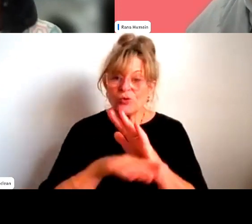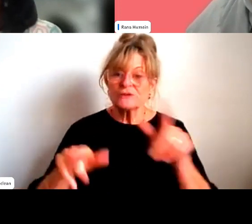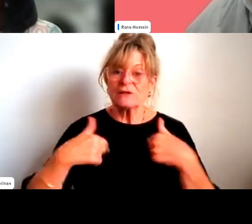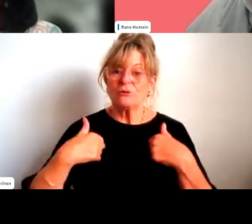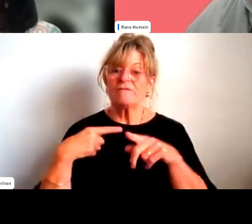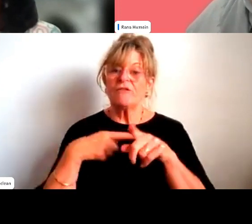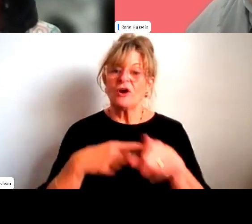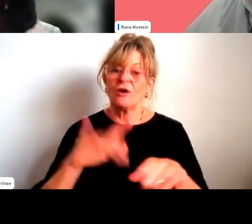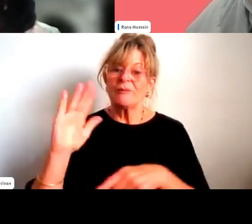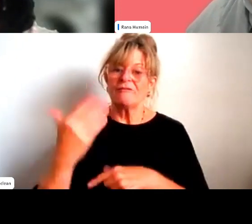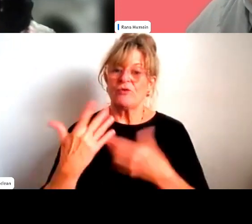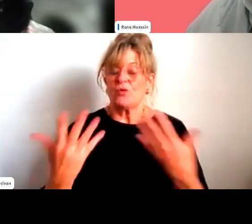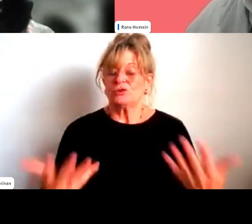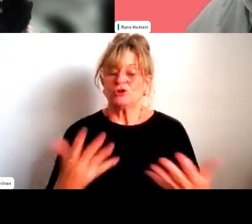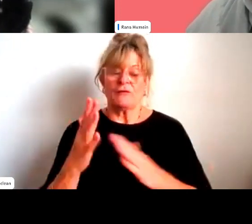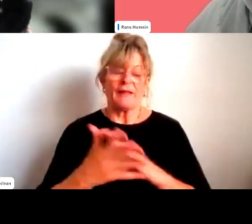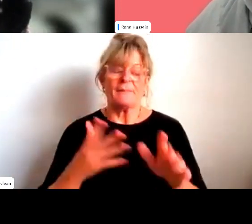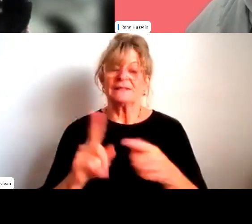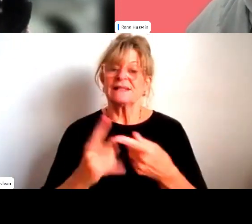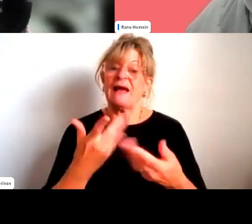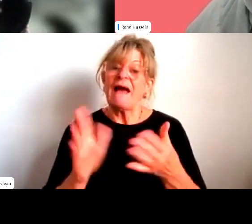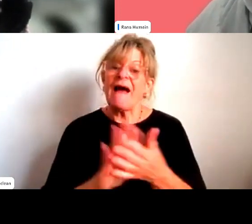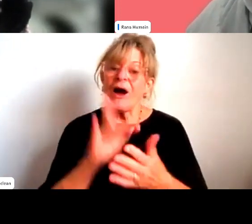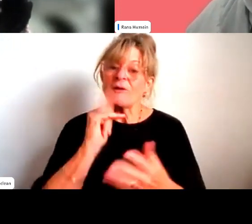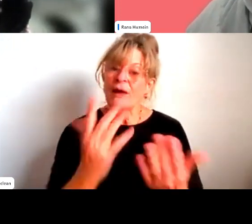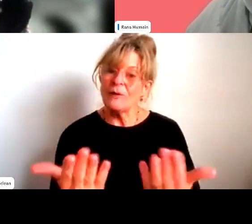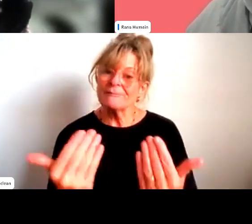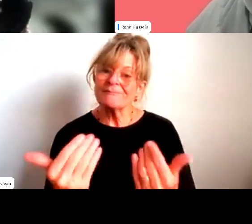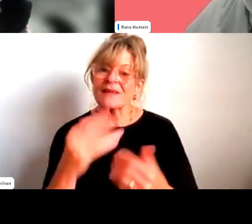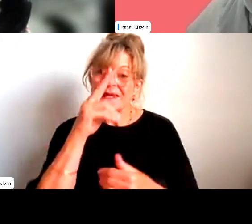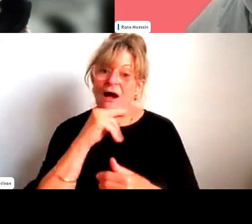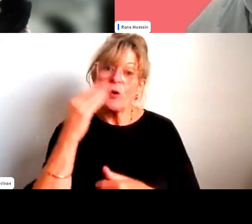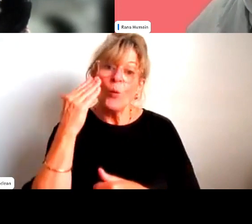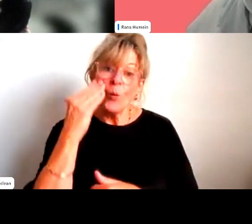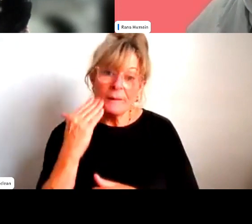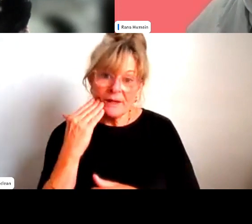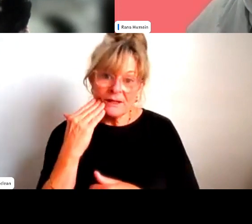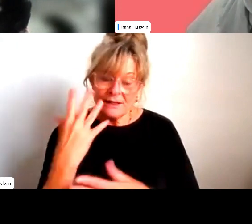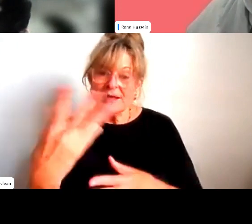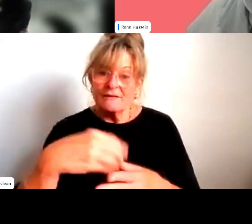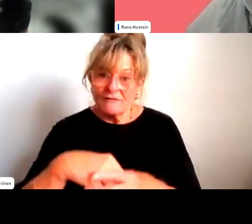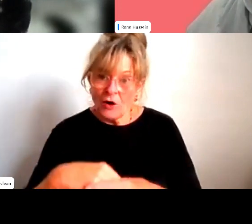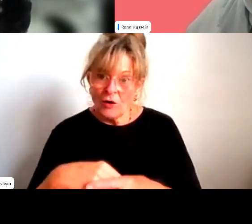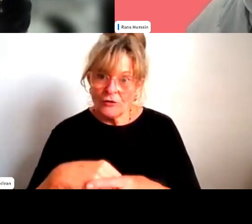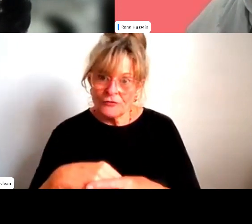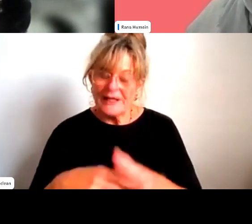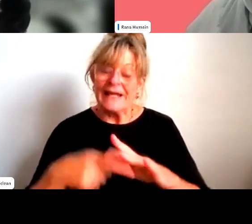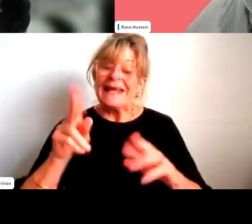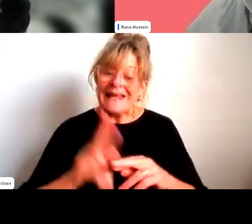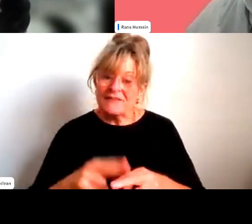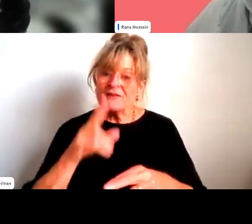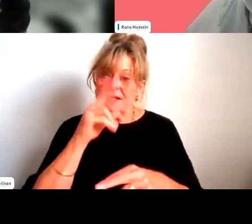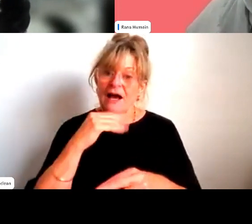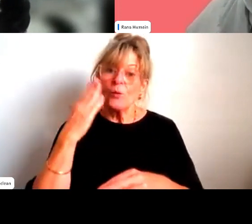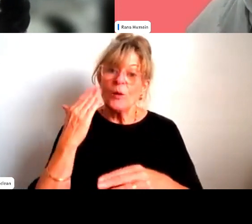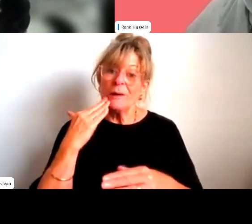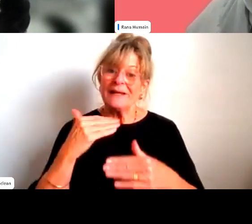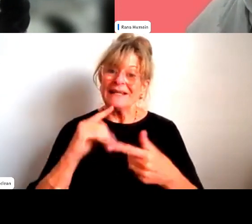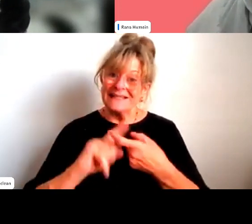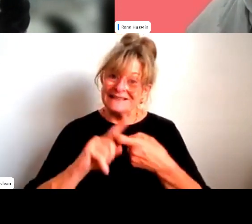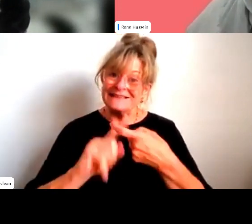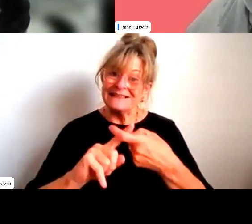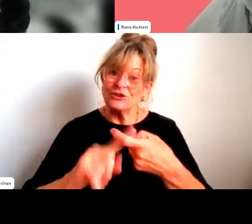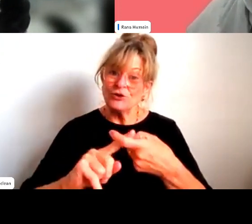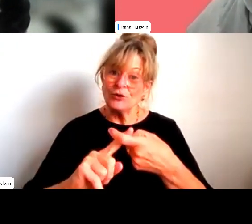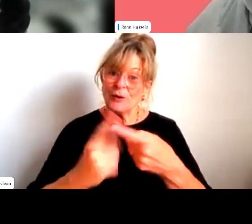kids to participate? Cause we know that if young women participate and participate past young women and gender diverse peoples participate past the age